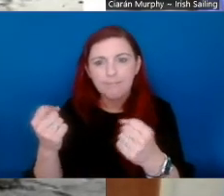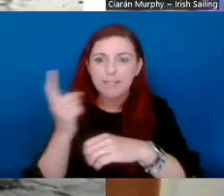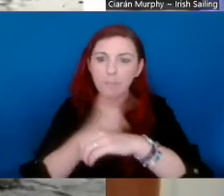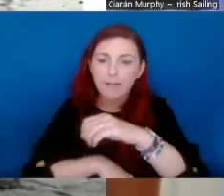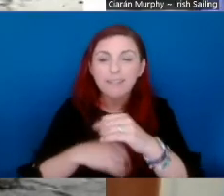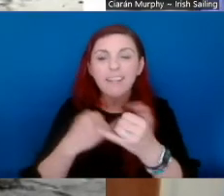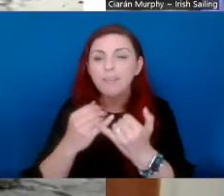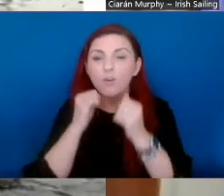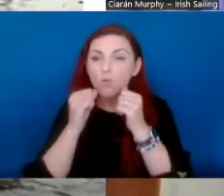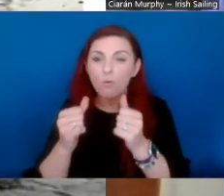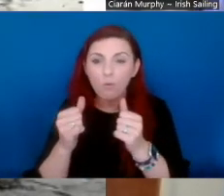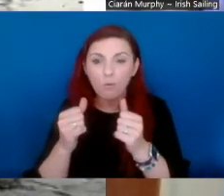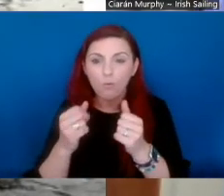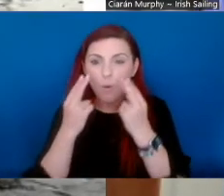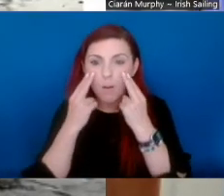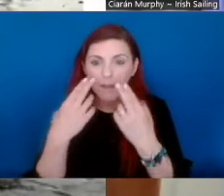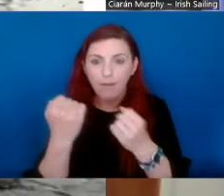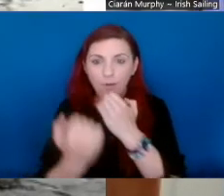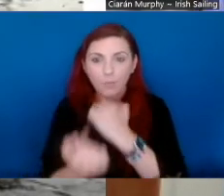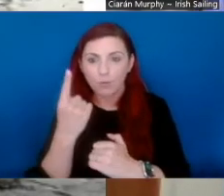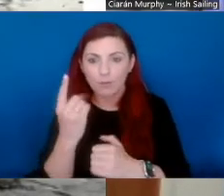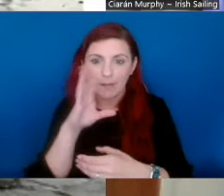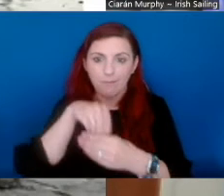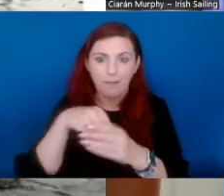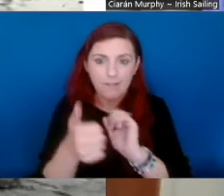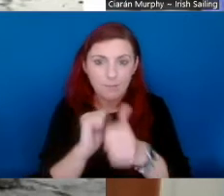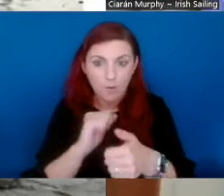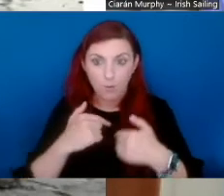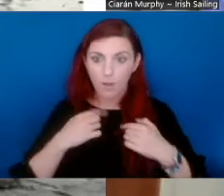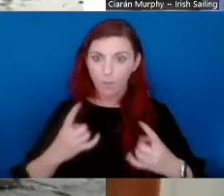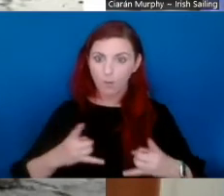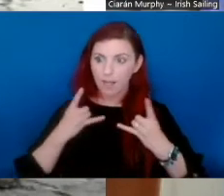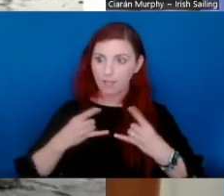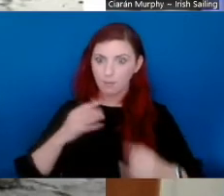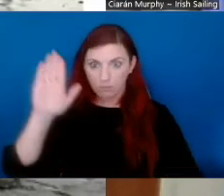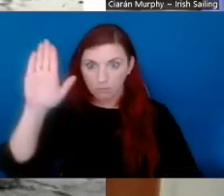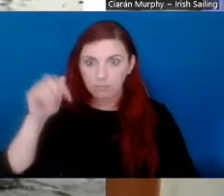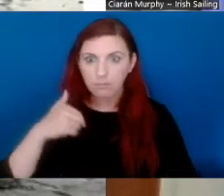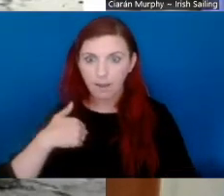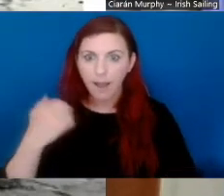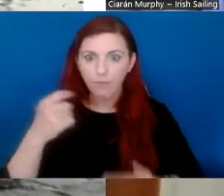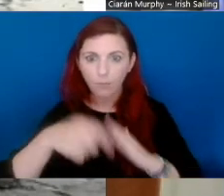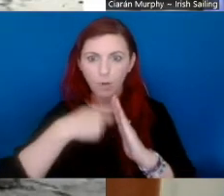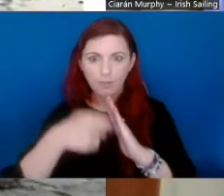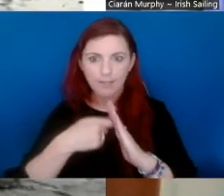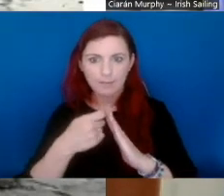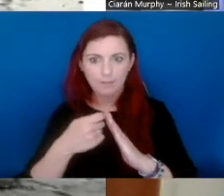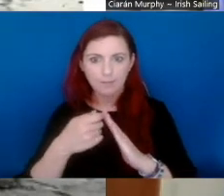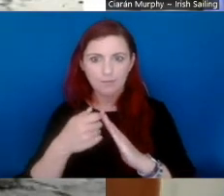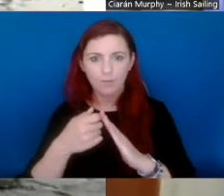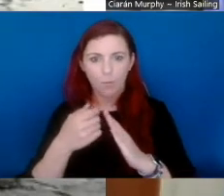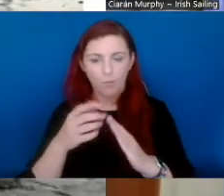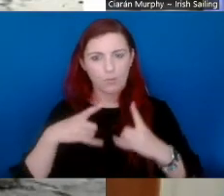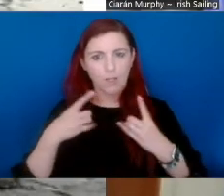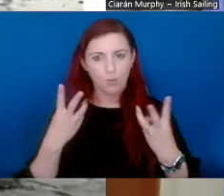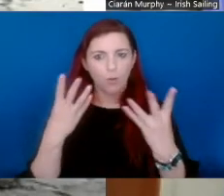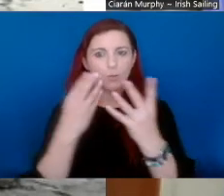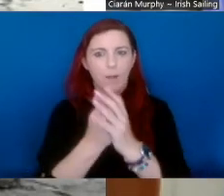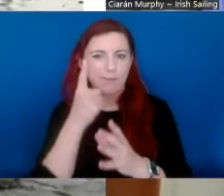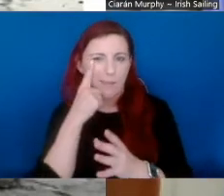that don't normally get an opportunity to participate in sports. And we were delighted to, to work together and see where this project would go.